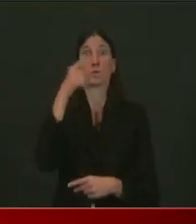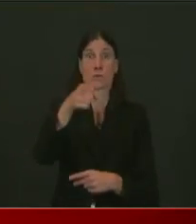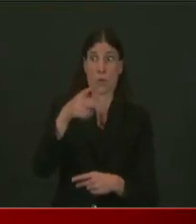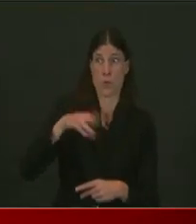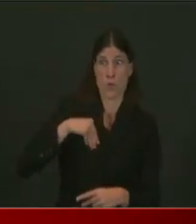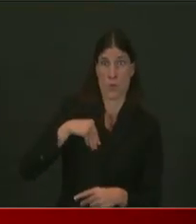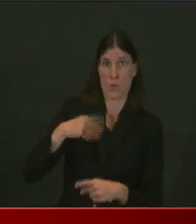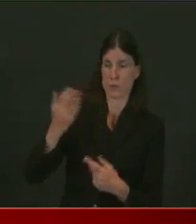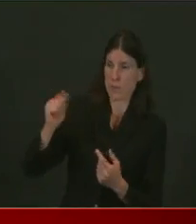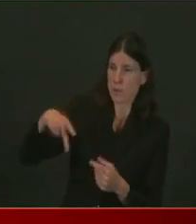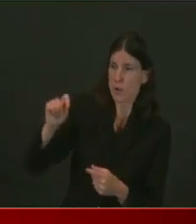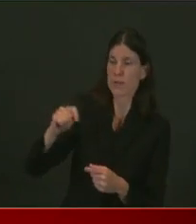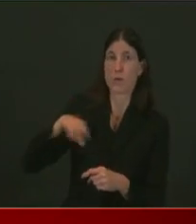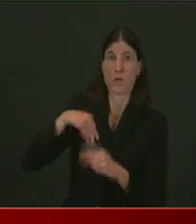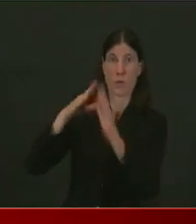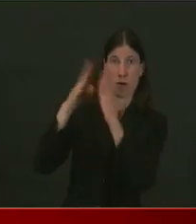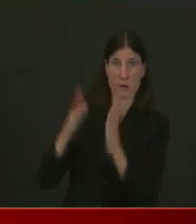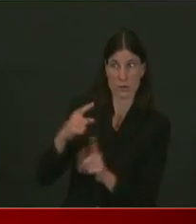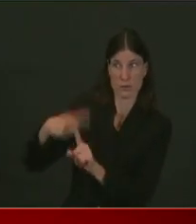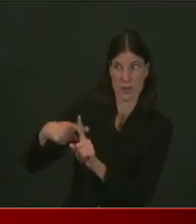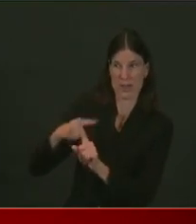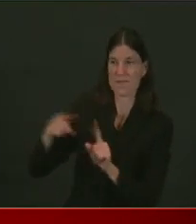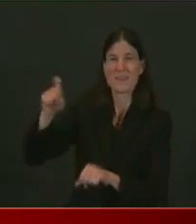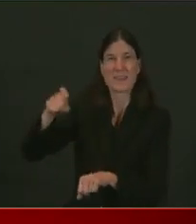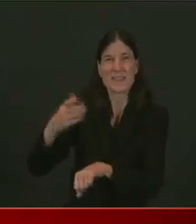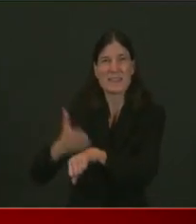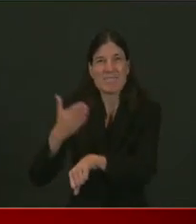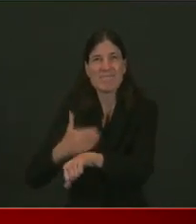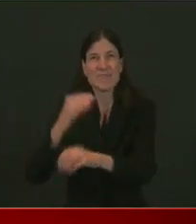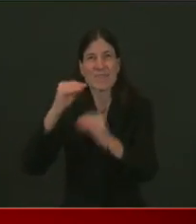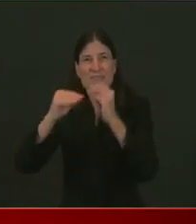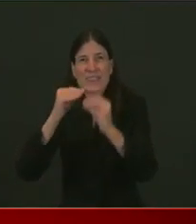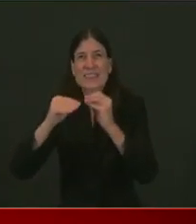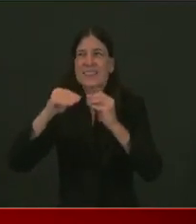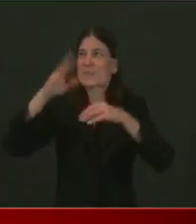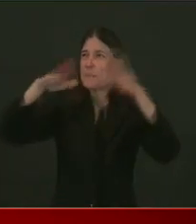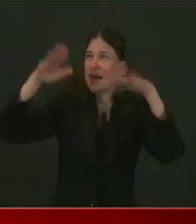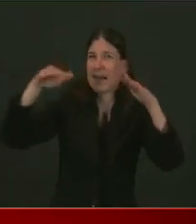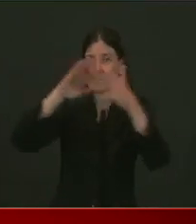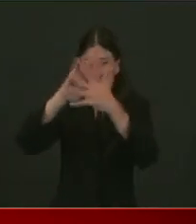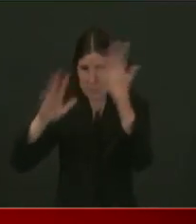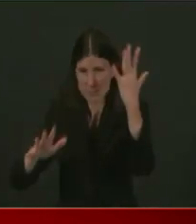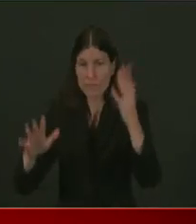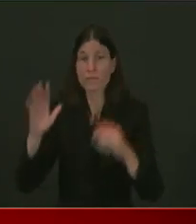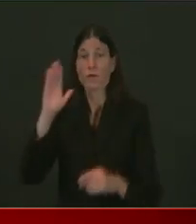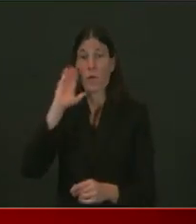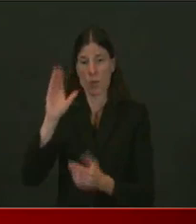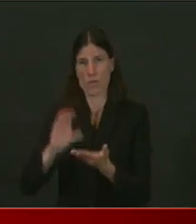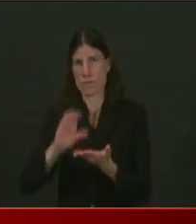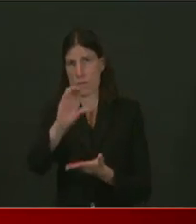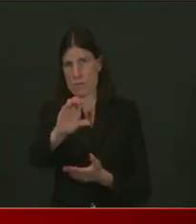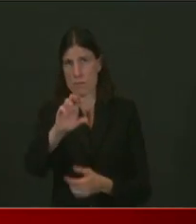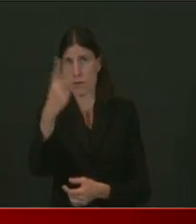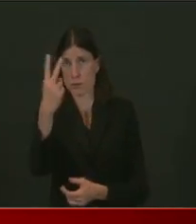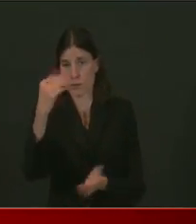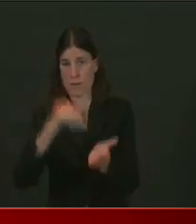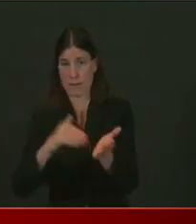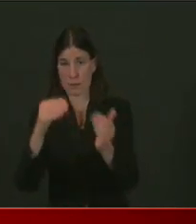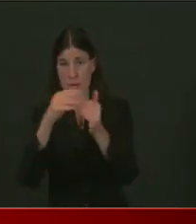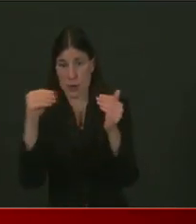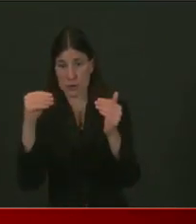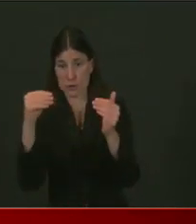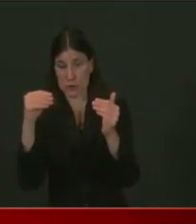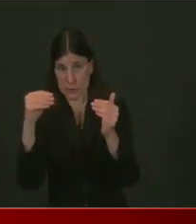ago. And we think this is a very creative way to quickly help families who are